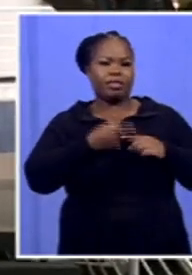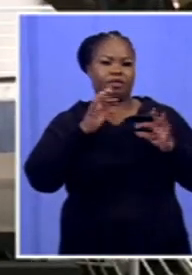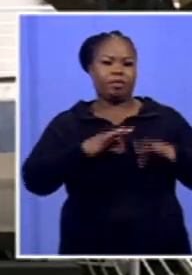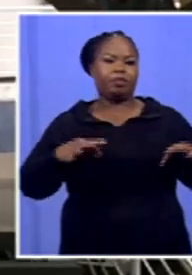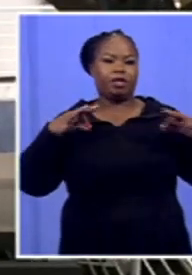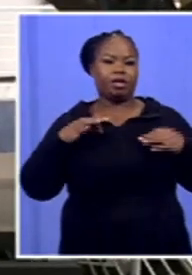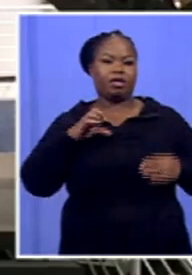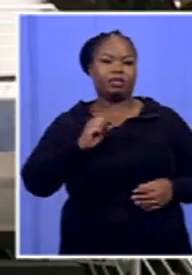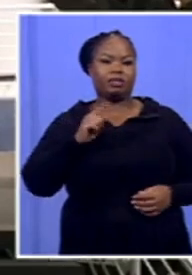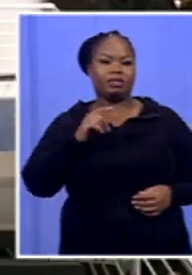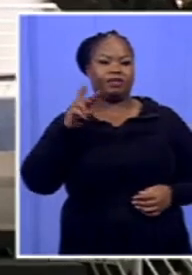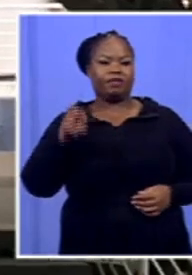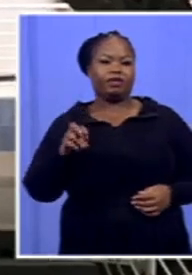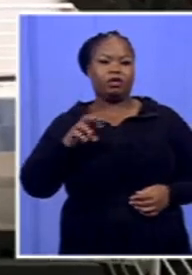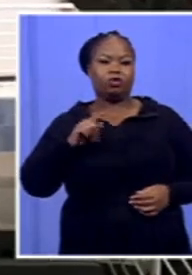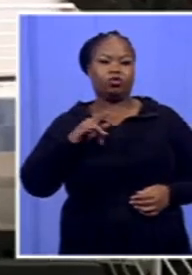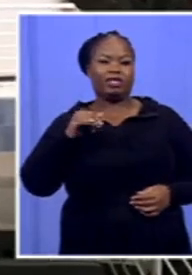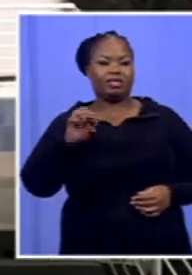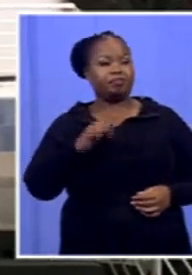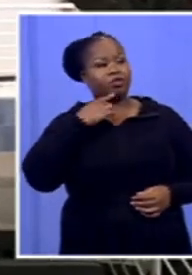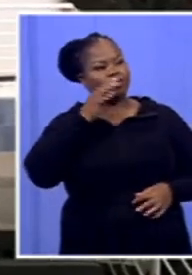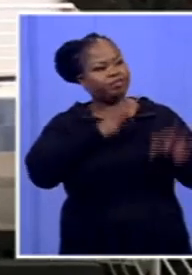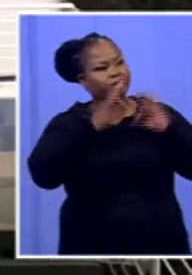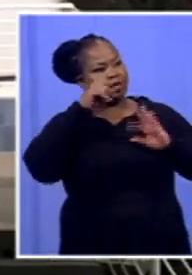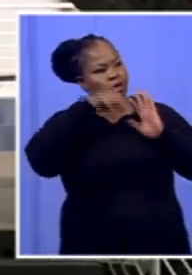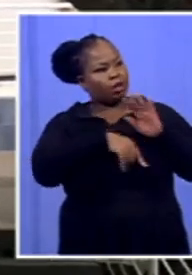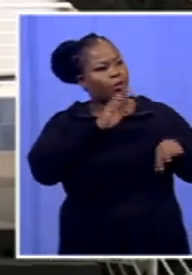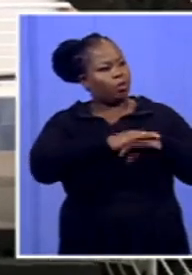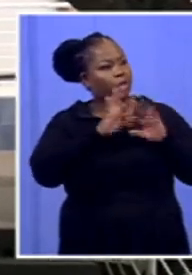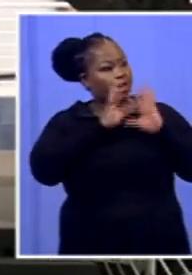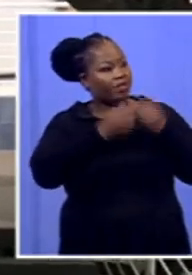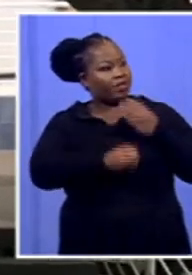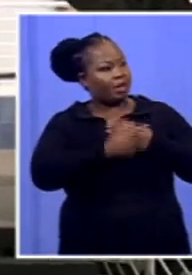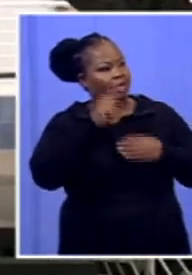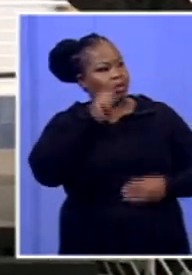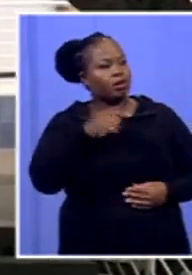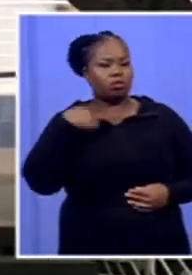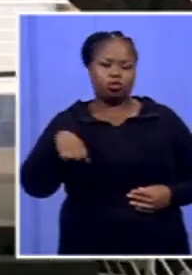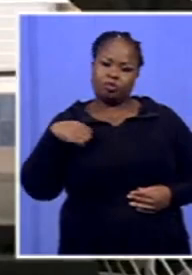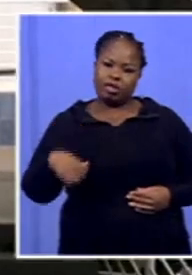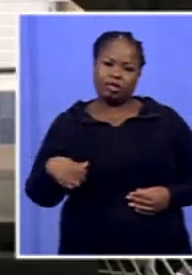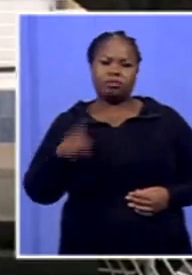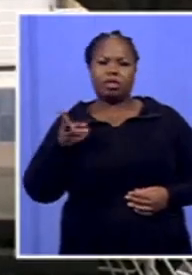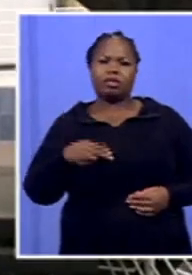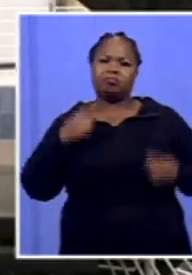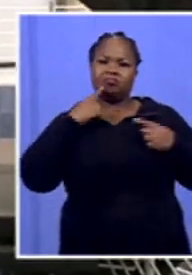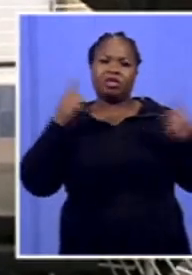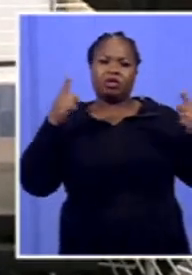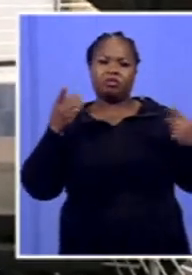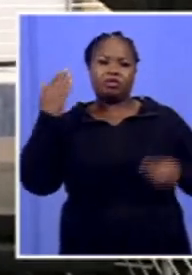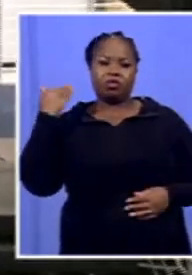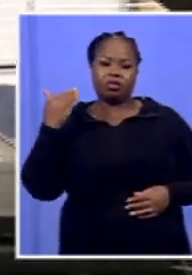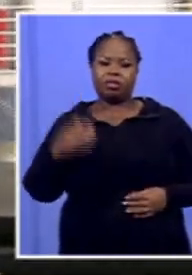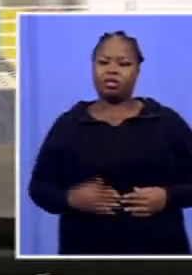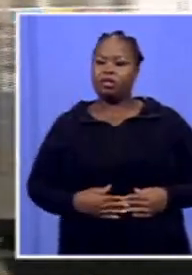of Steve Trader Municipality, Mkhonisha Macedela, just to talk to us about the incident that has been happening at the municipality, but also the announcement that he was expected to